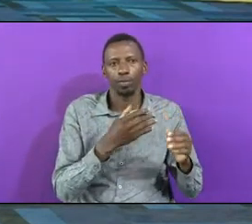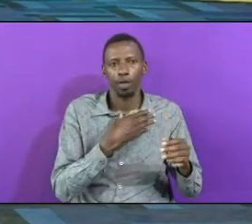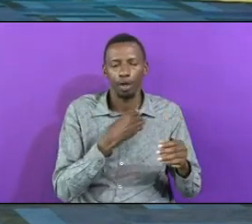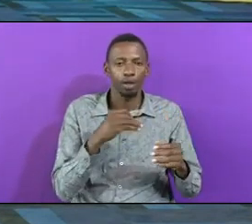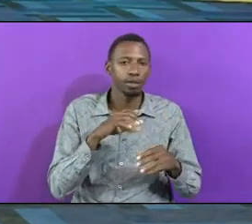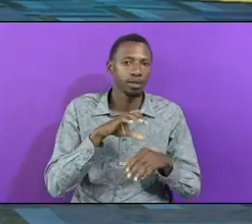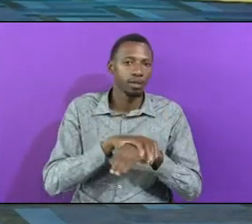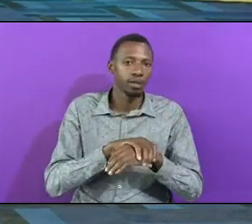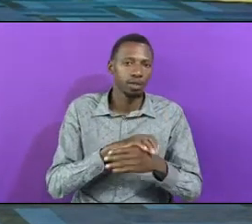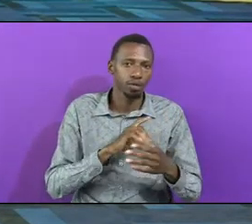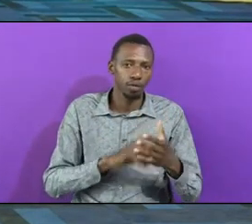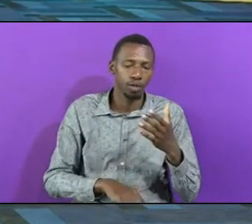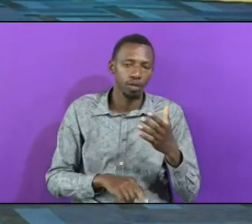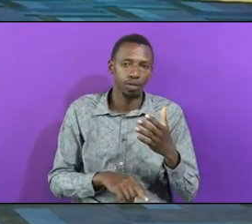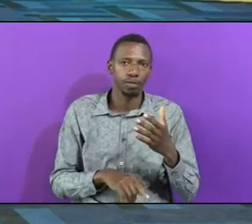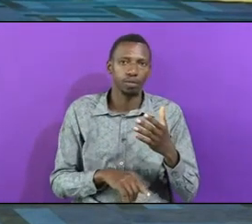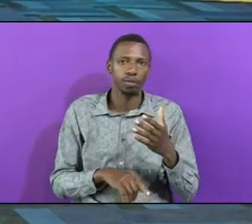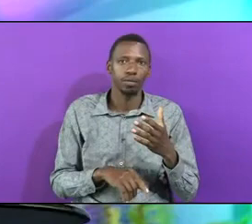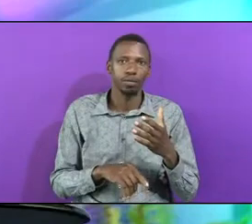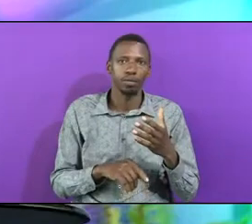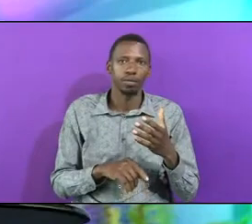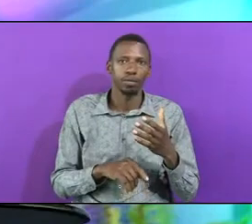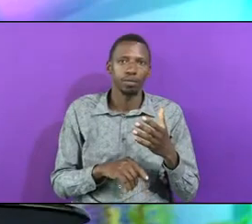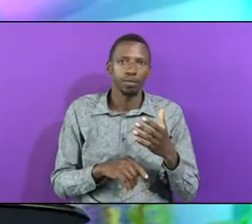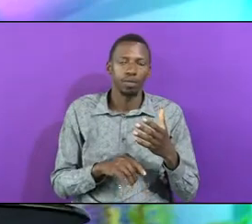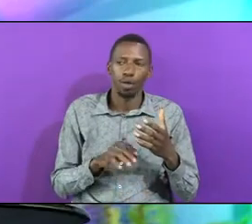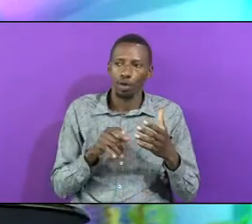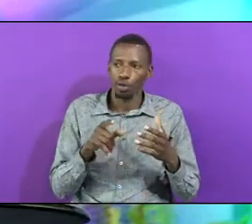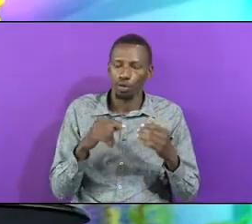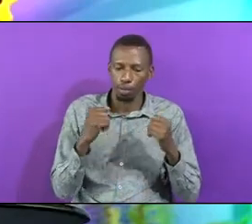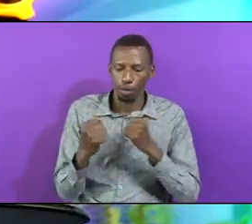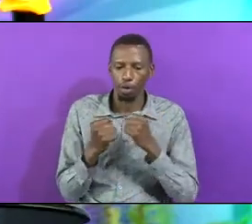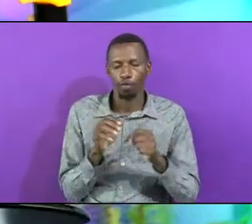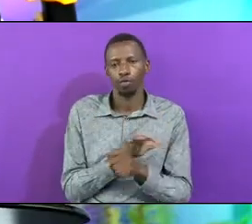Change Your What Your Gamments Powerful